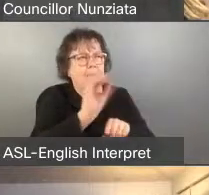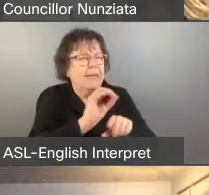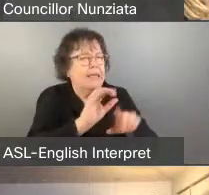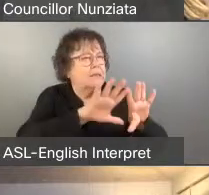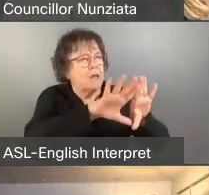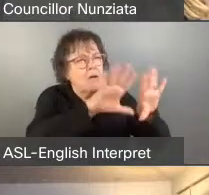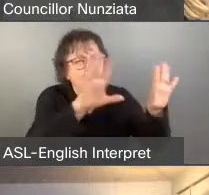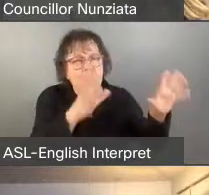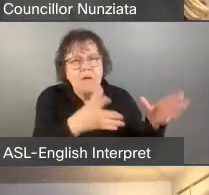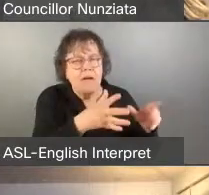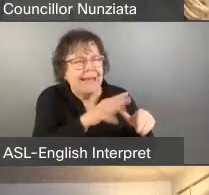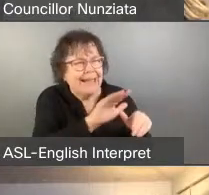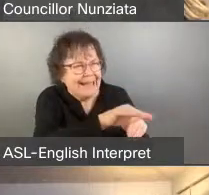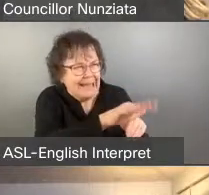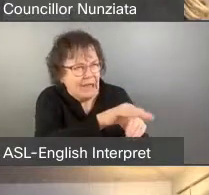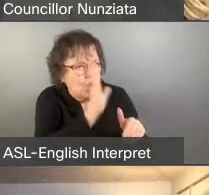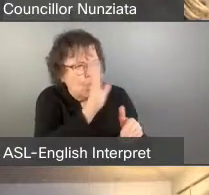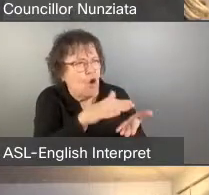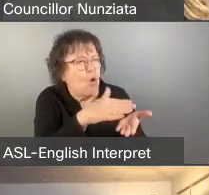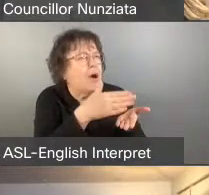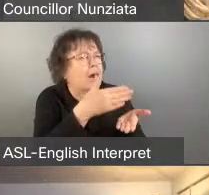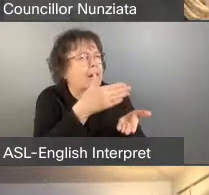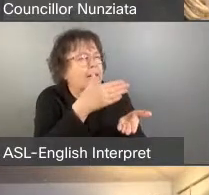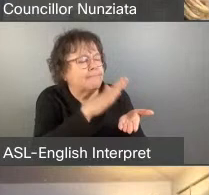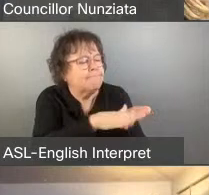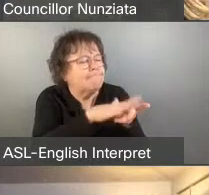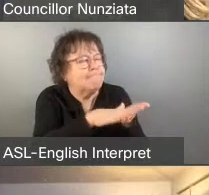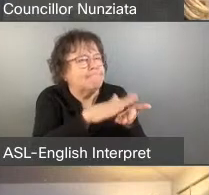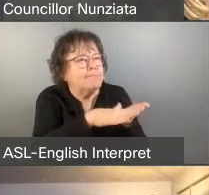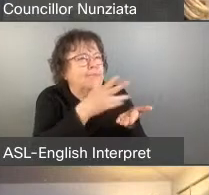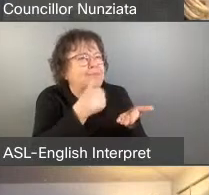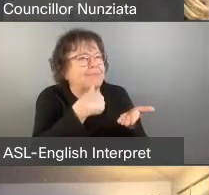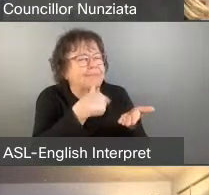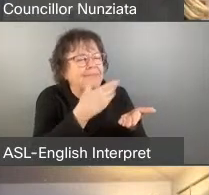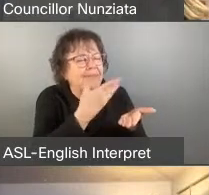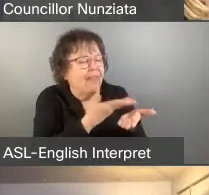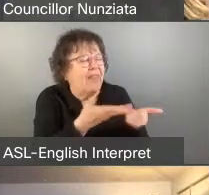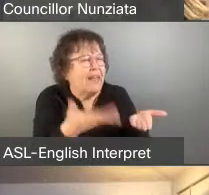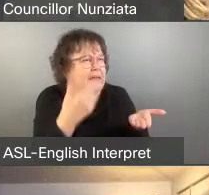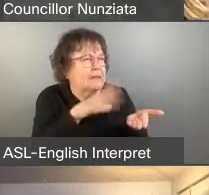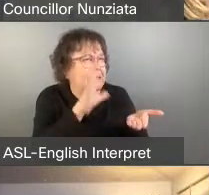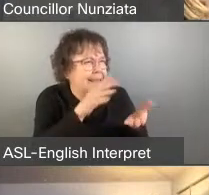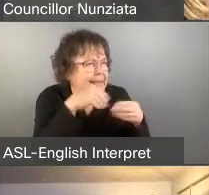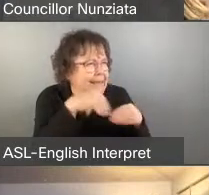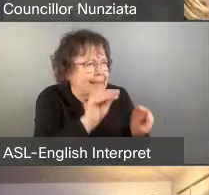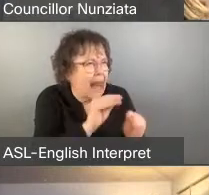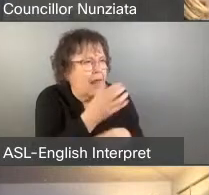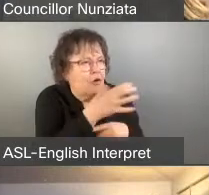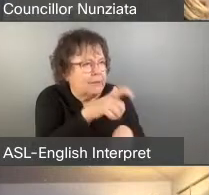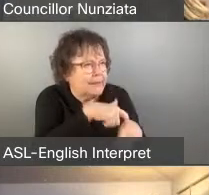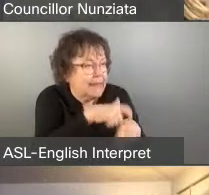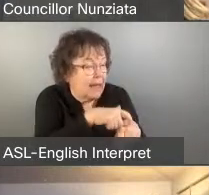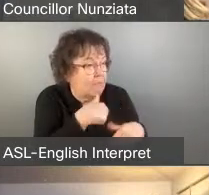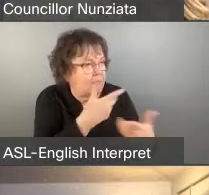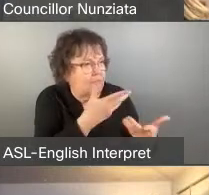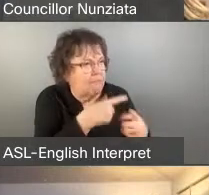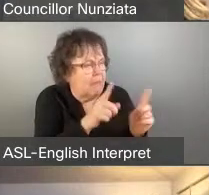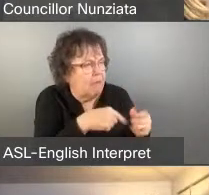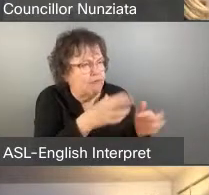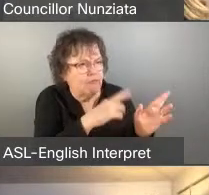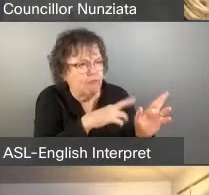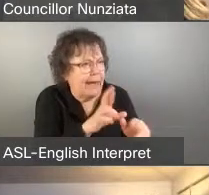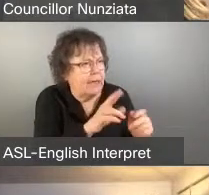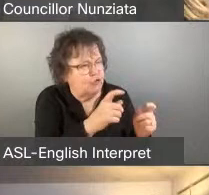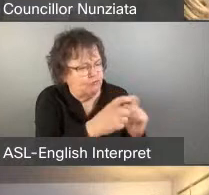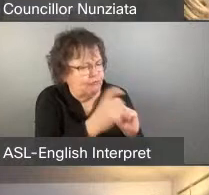send us your hygiene items perhaps that are short dated perhaps that didn't sell during the Christmas rush, but you want to now move and we